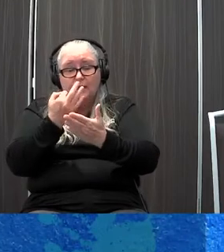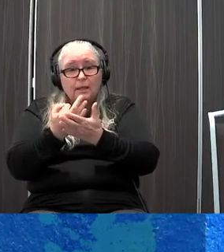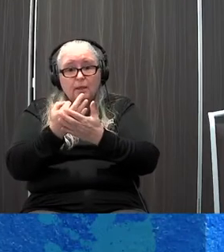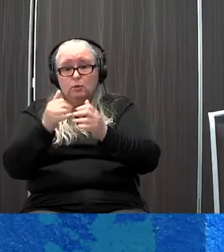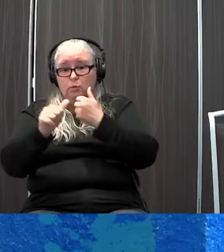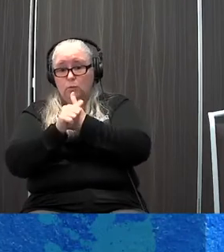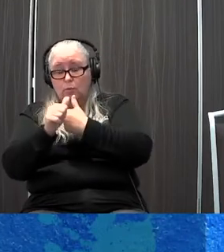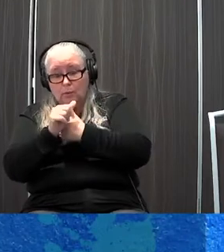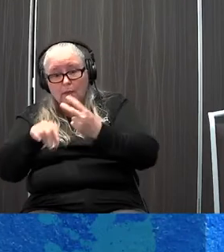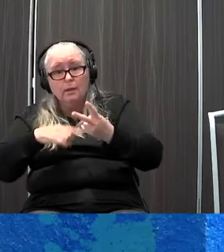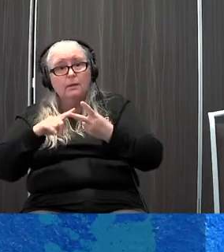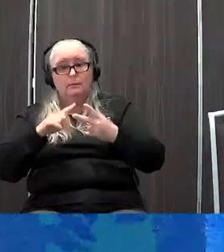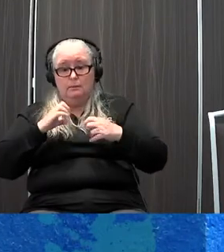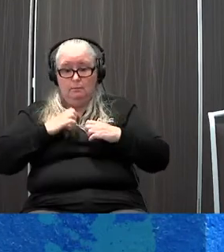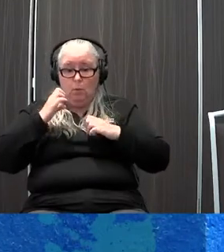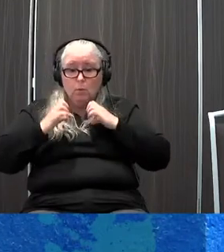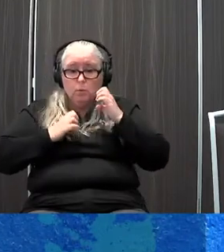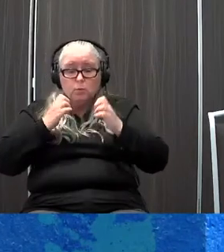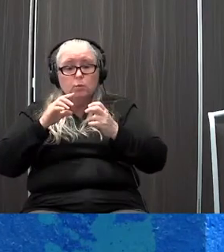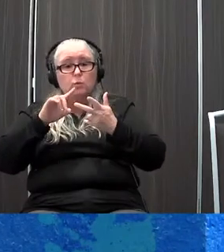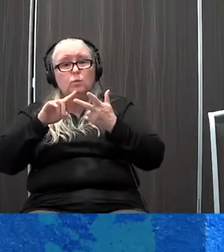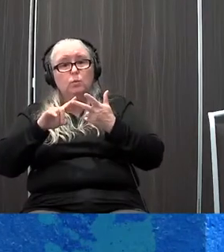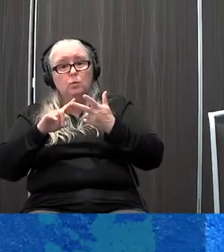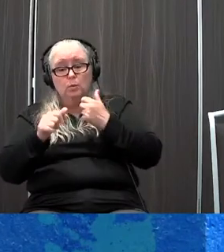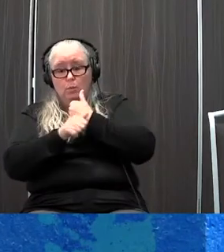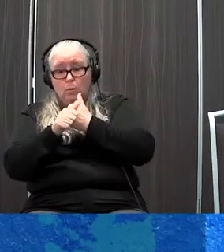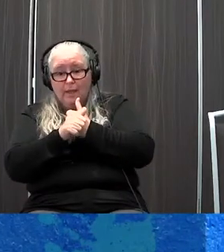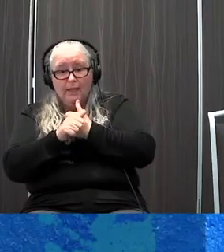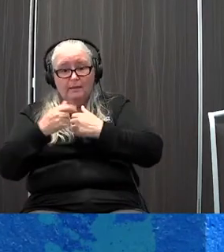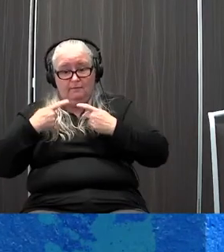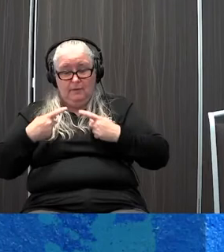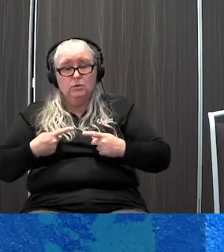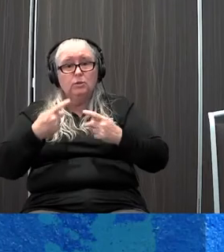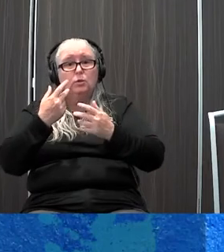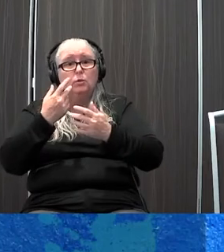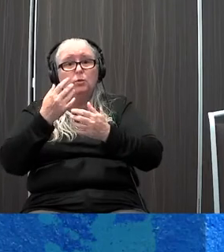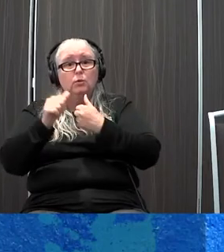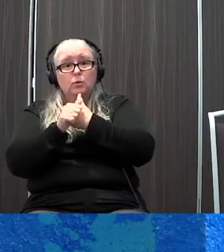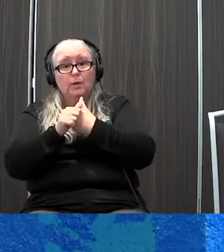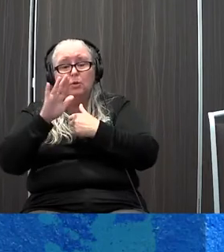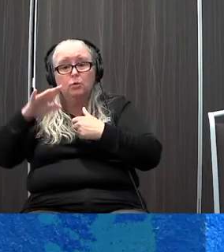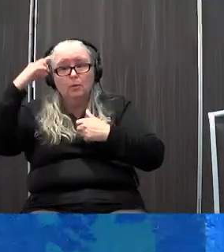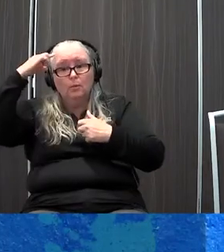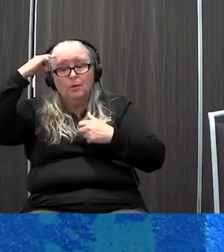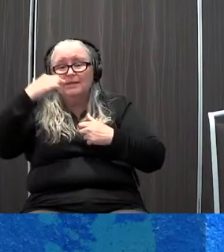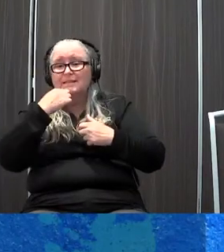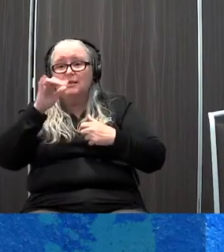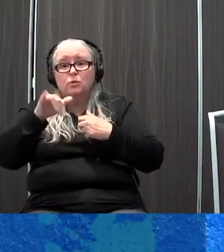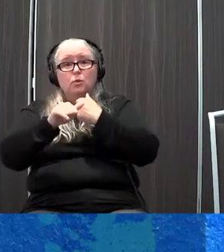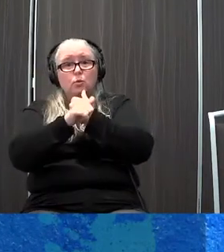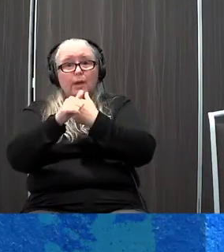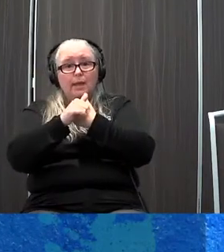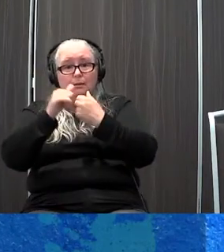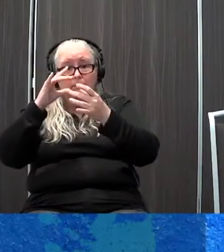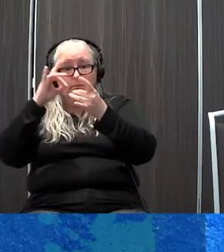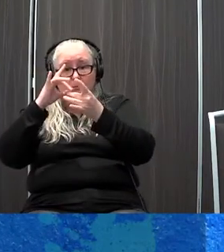emotional threat, a physical threat, a cognitive threat. If your brain says, this is a threat, there's an amazing cascade that goes